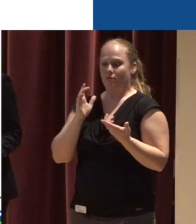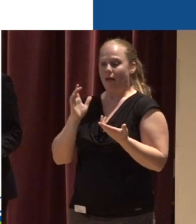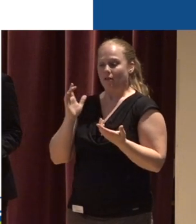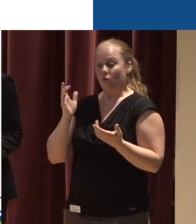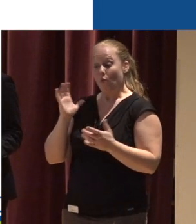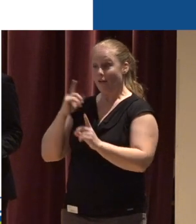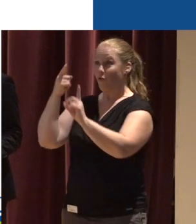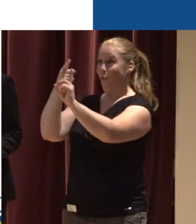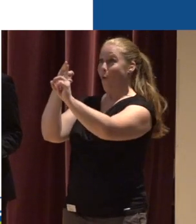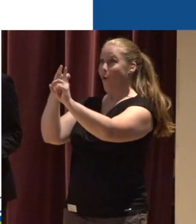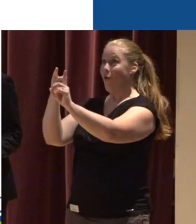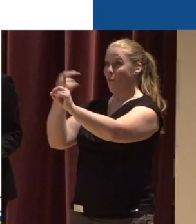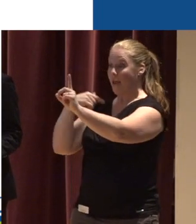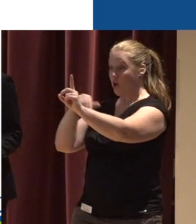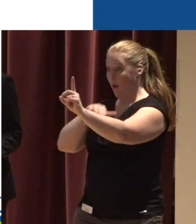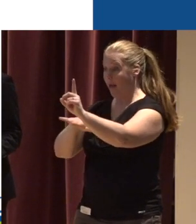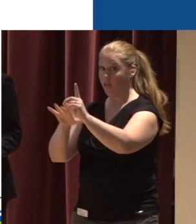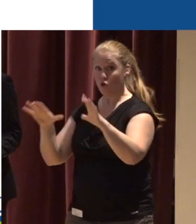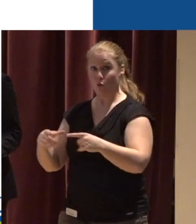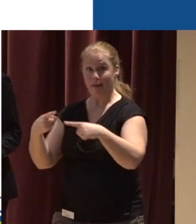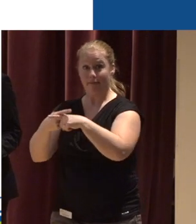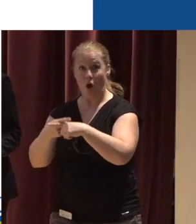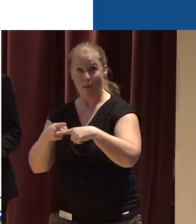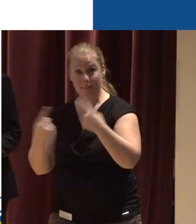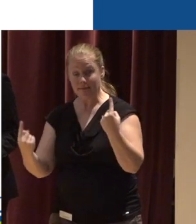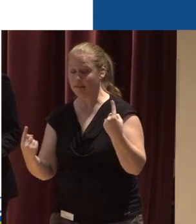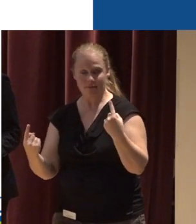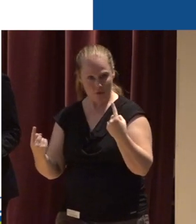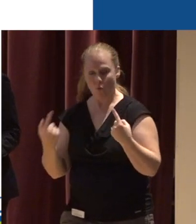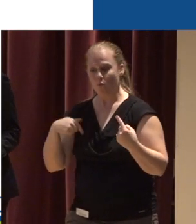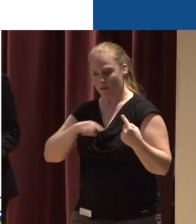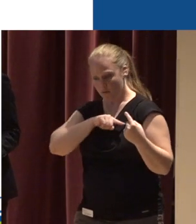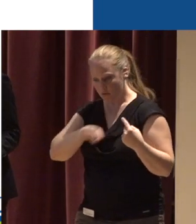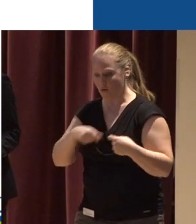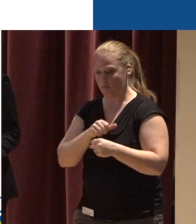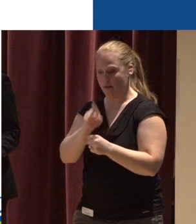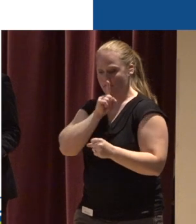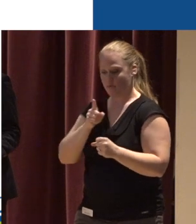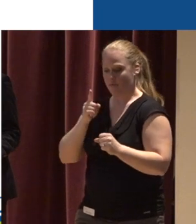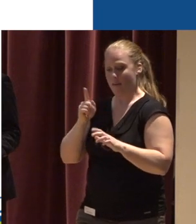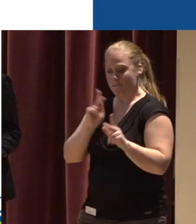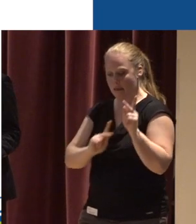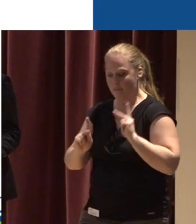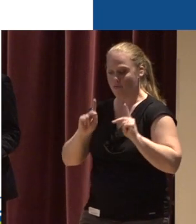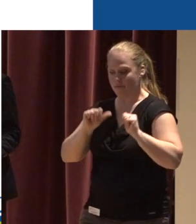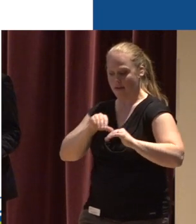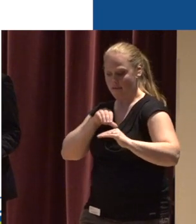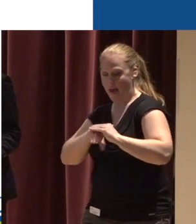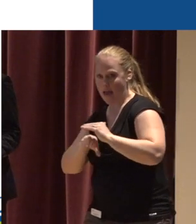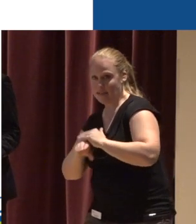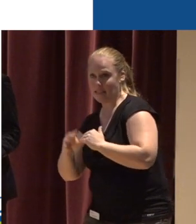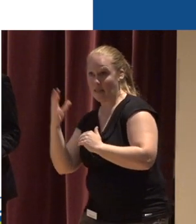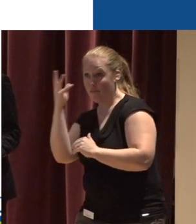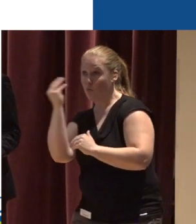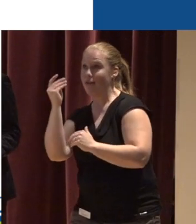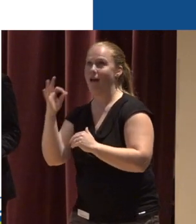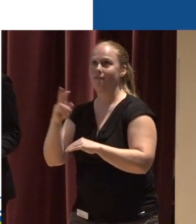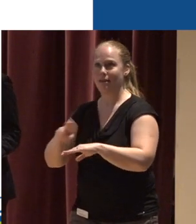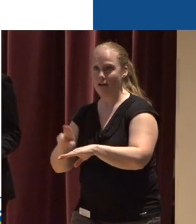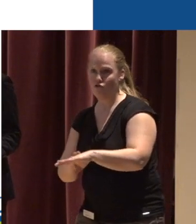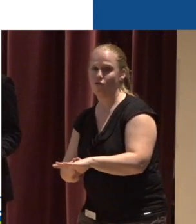function So, when we are out on the landscape restoring these ecosystems We want to make sure that people can access the beauty of nature